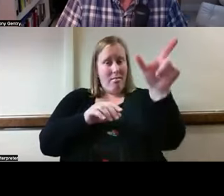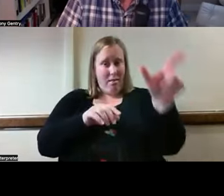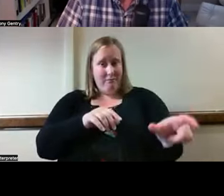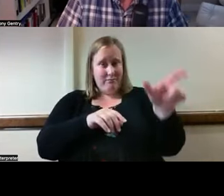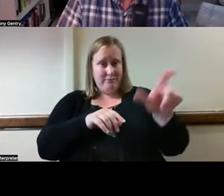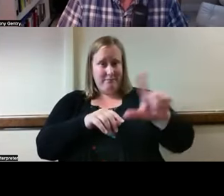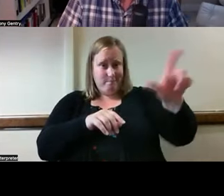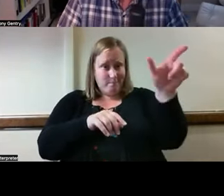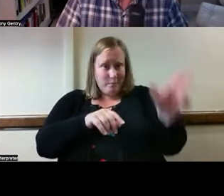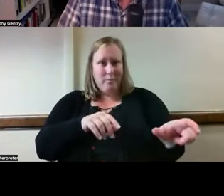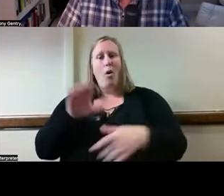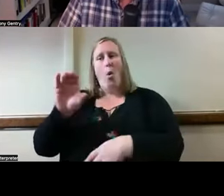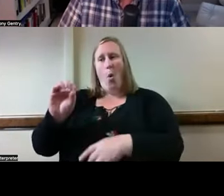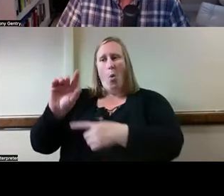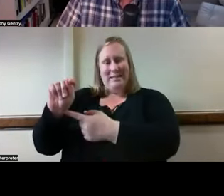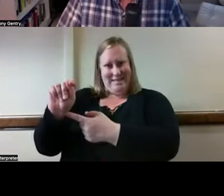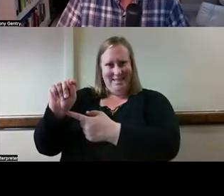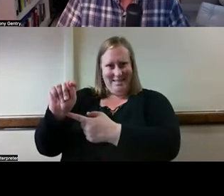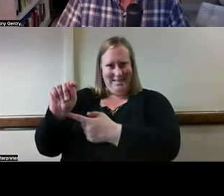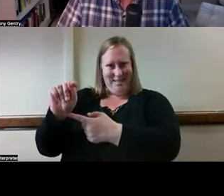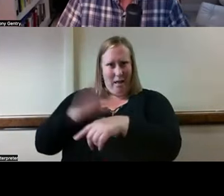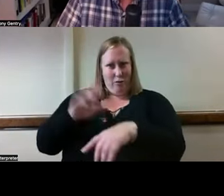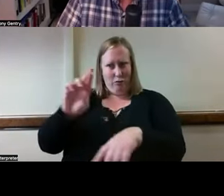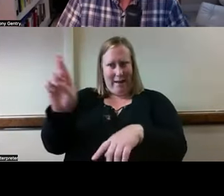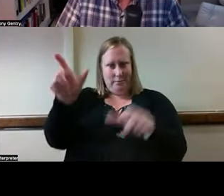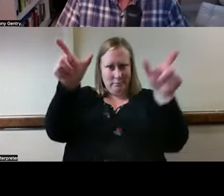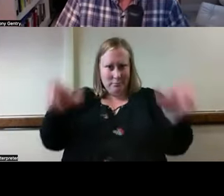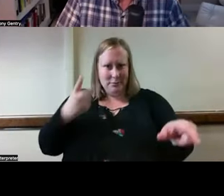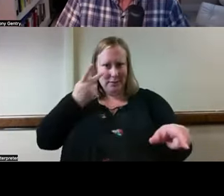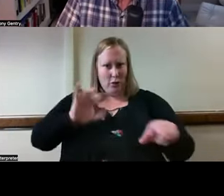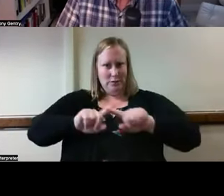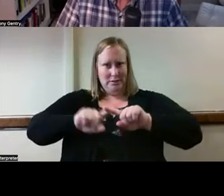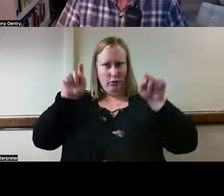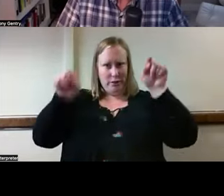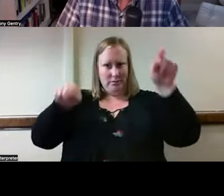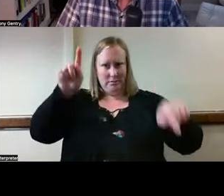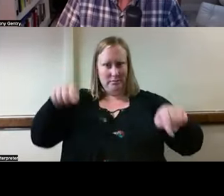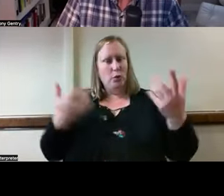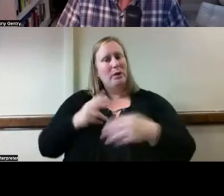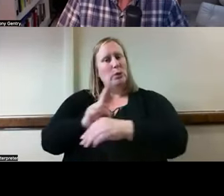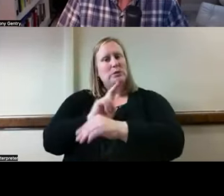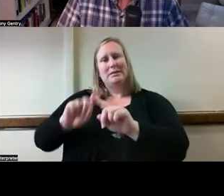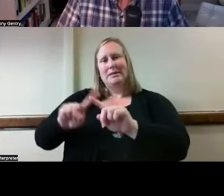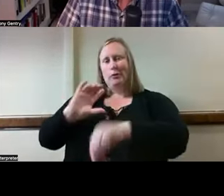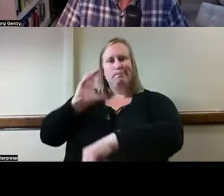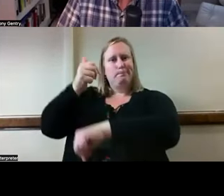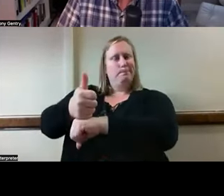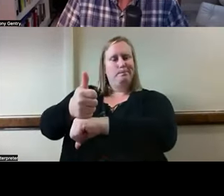the occupational therapy code of ethics to the box on the right. We use a different set of